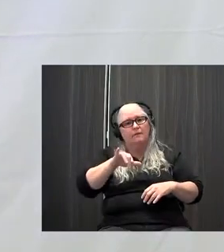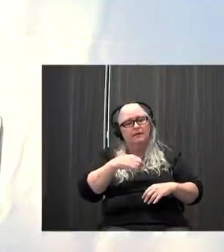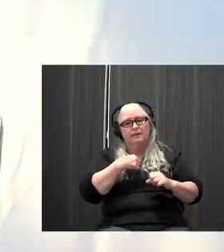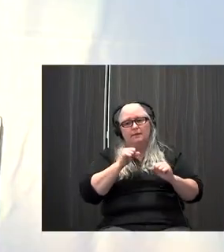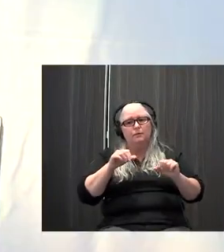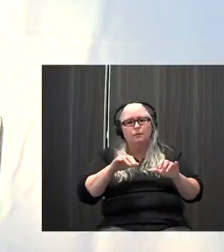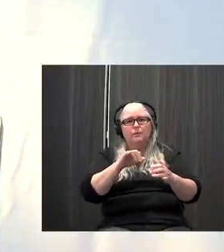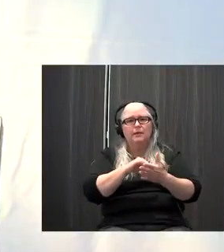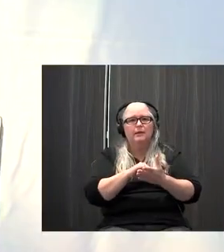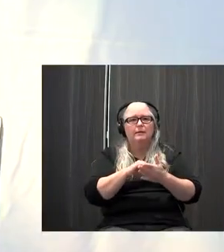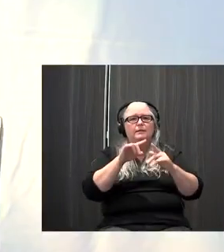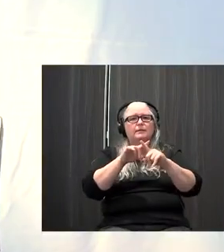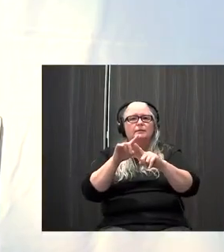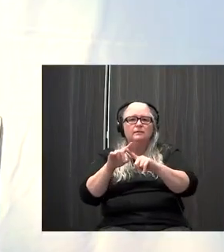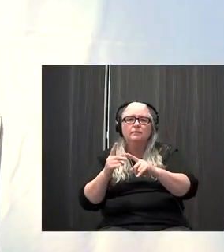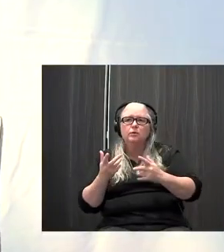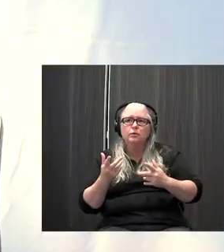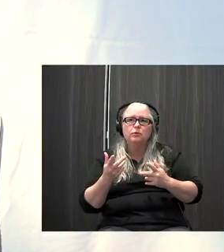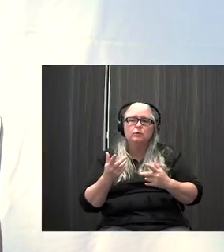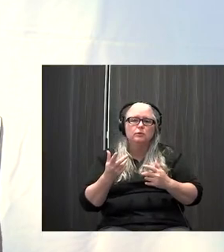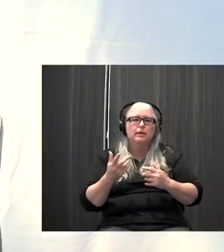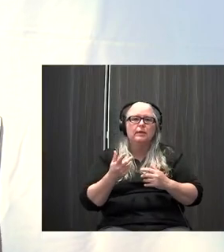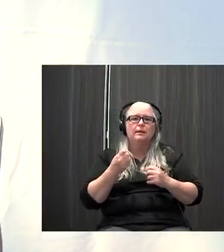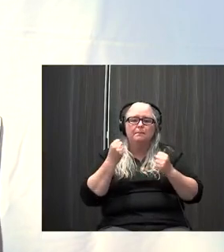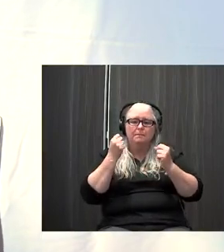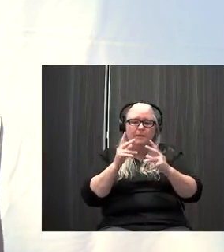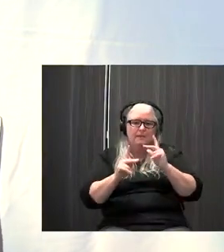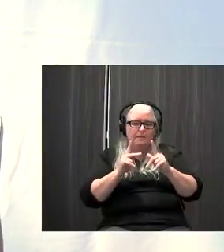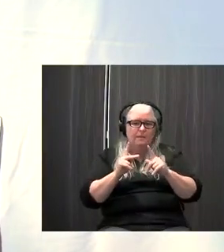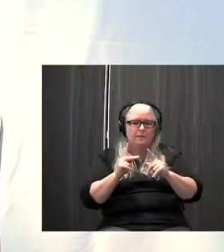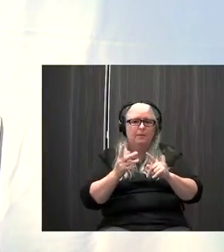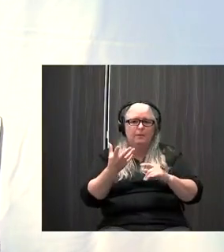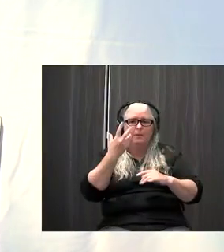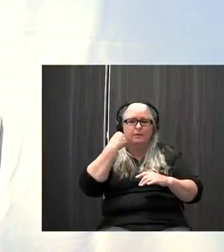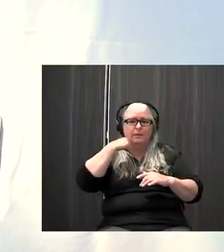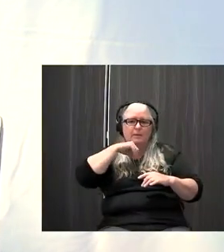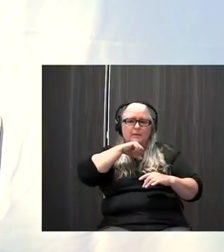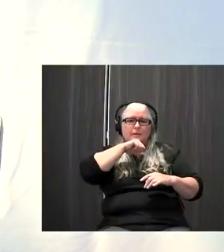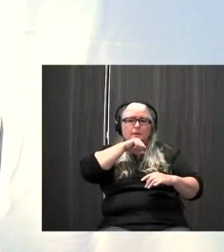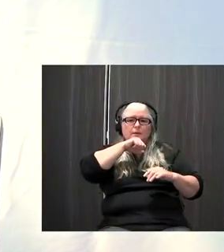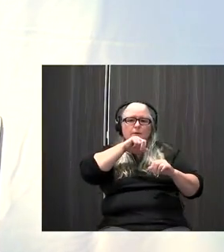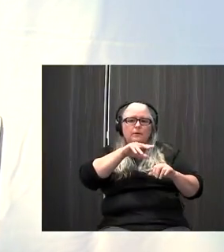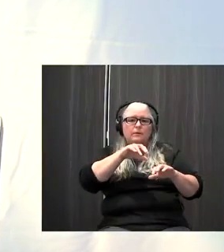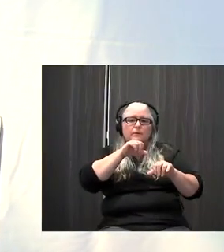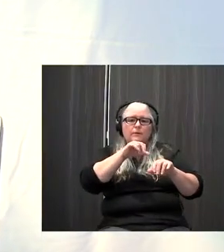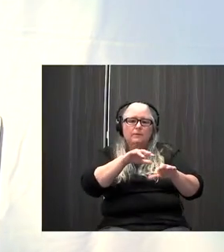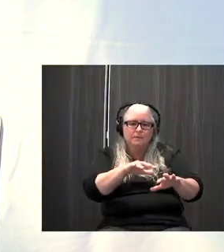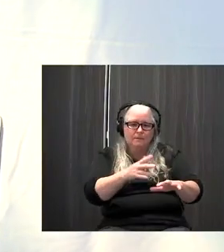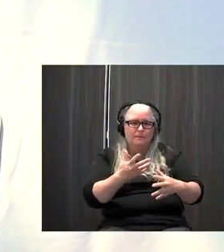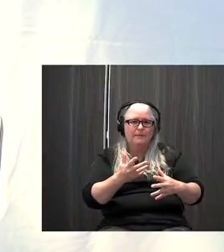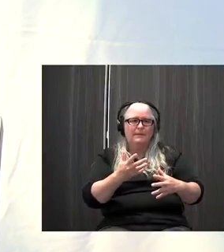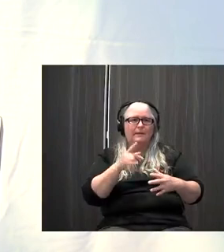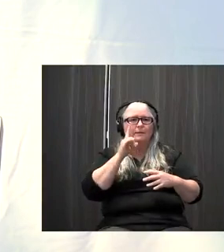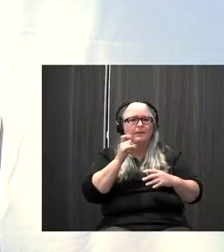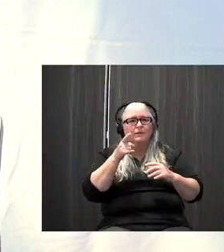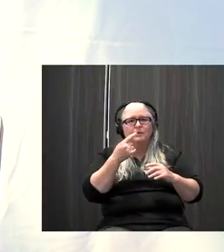The different practices. A lot of people like inhale, double exhale because it's accessible. They can remember it. So most people hopefully will leave